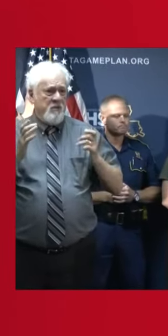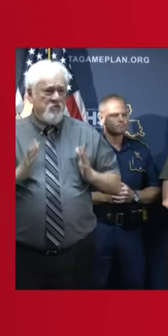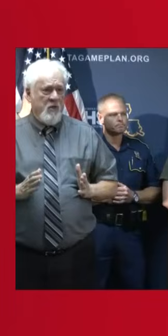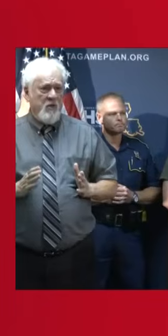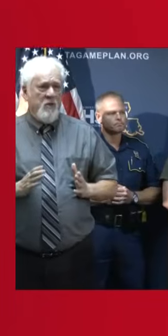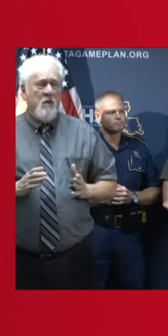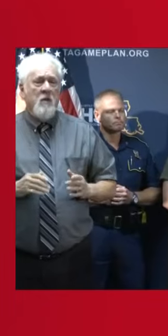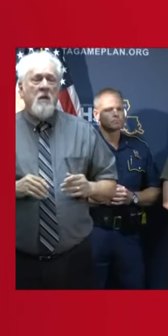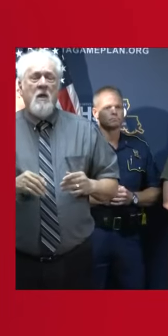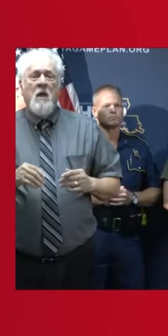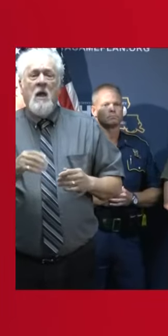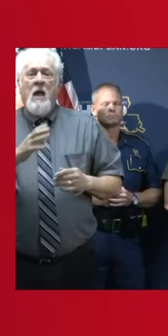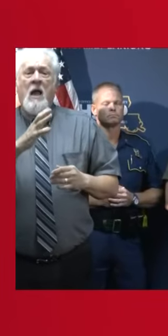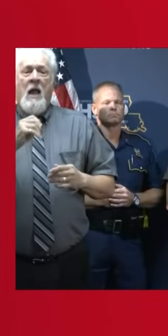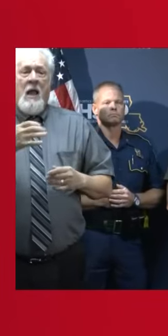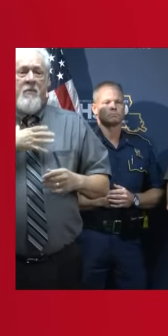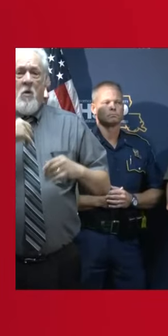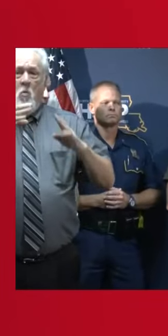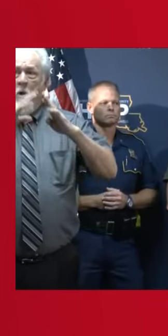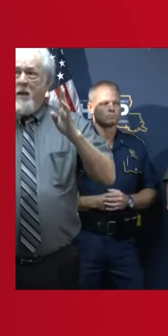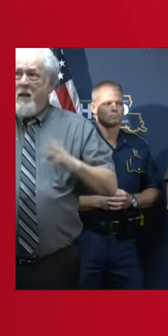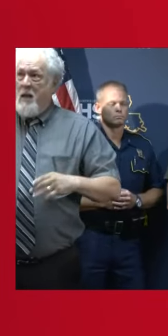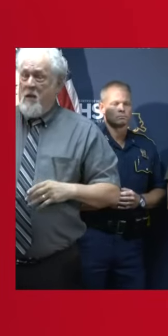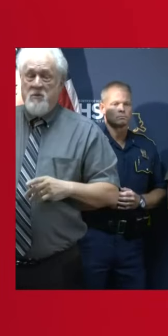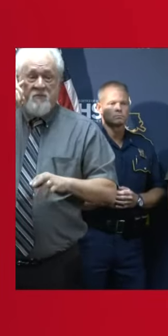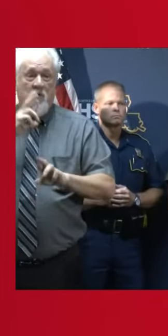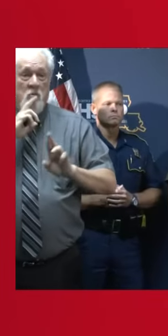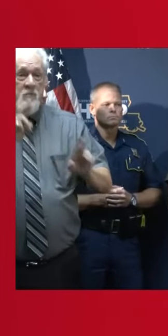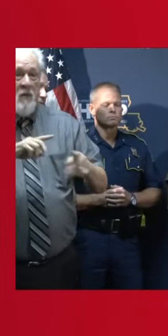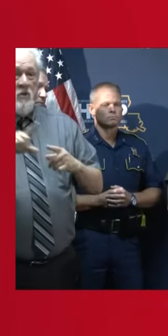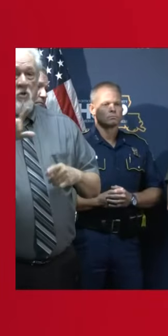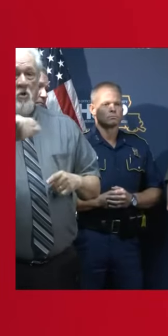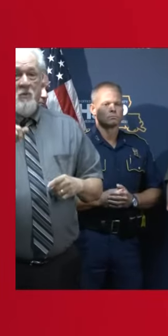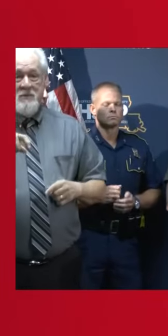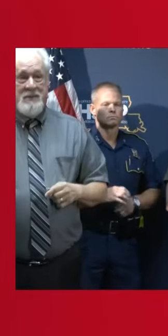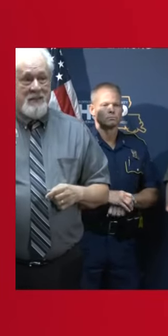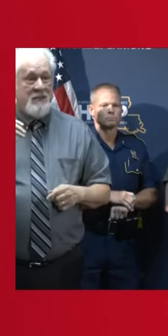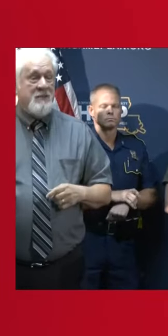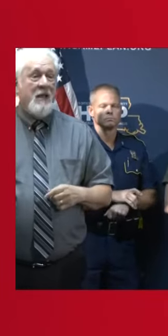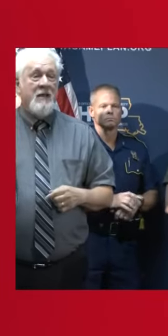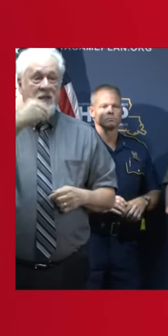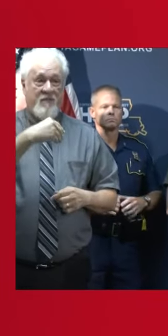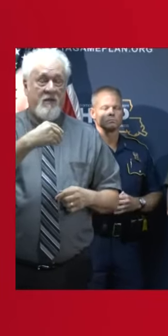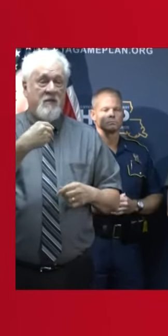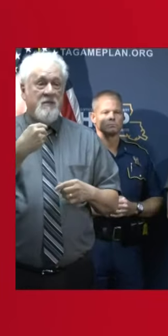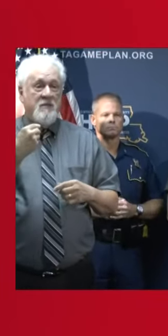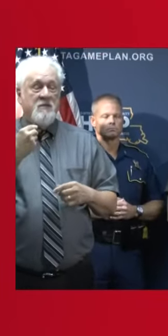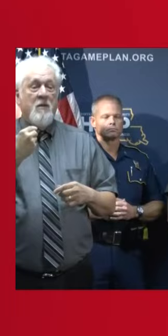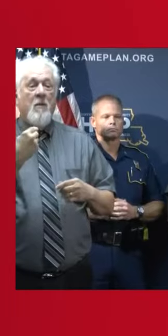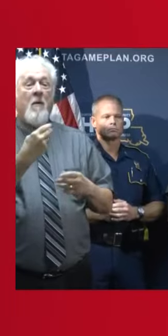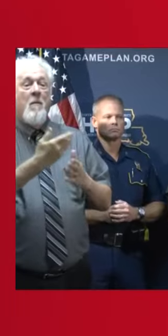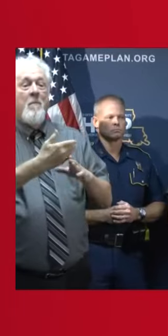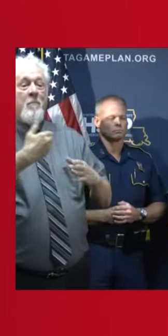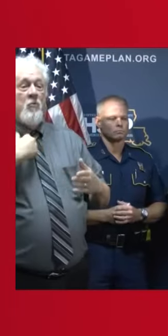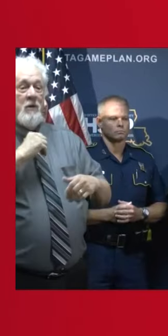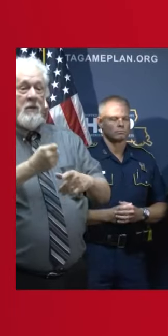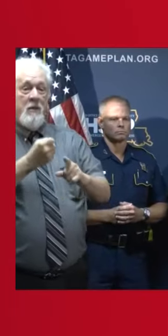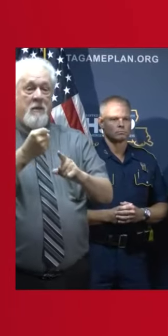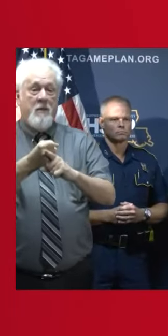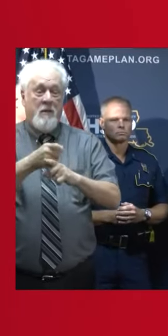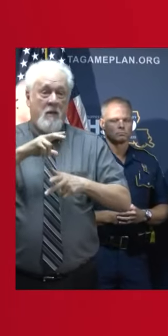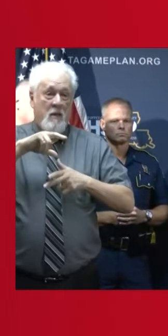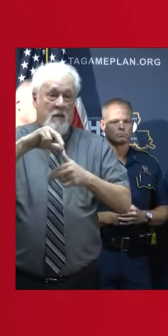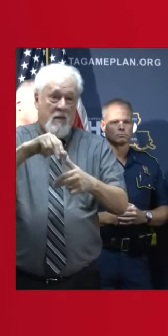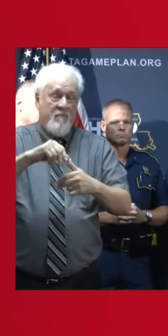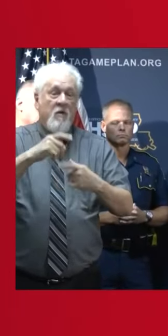Cresswell, and the White House for responding to Louisiana's needs and giving us that pre-landfall declaration. We